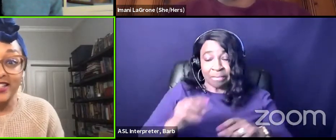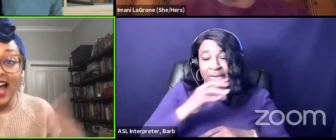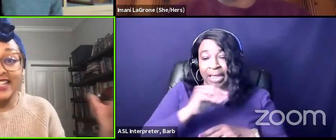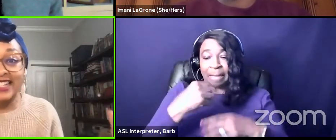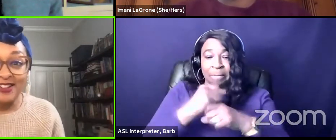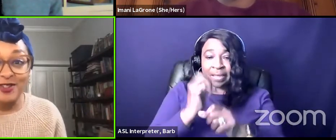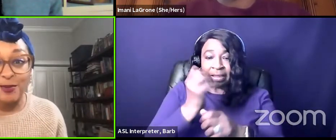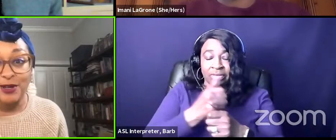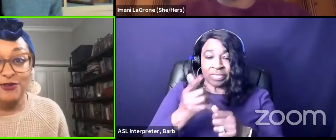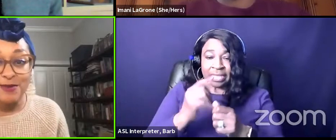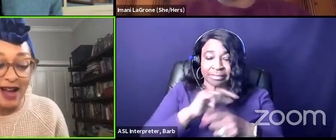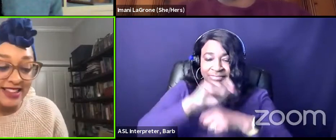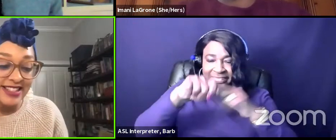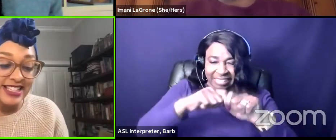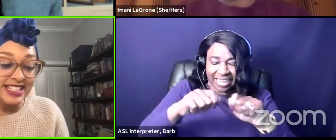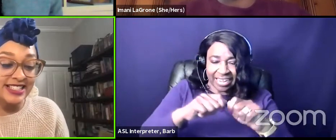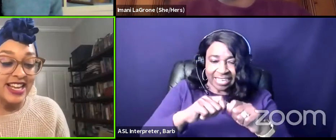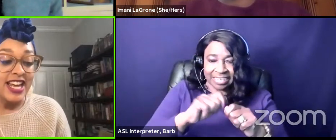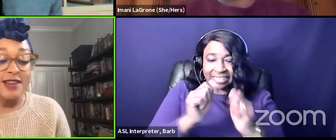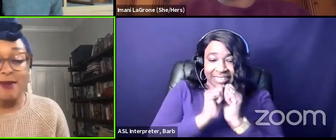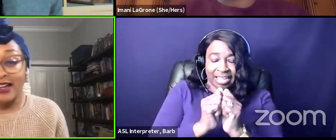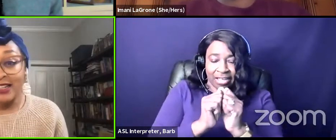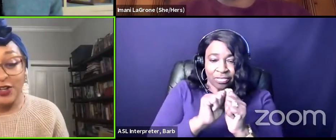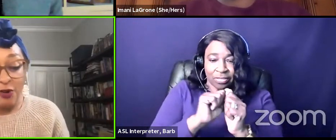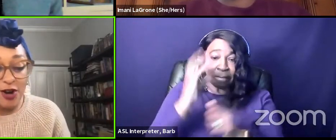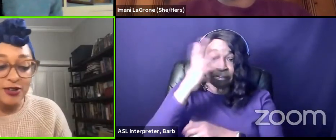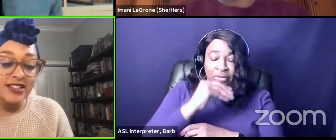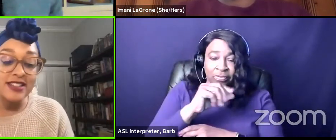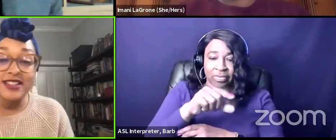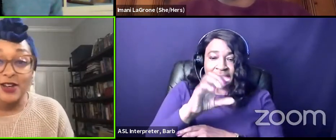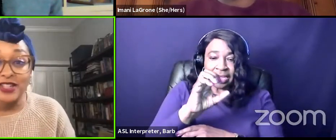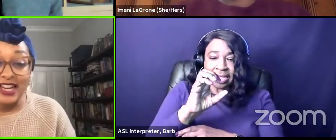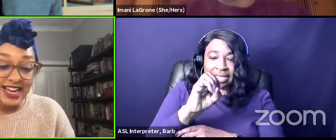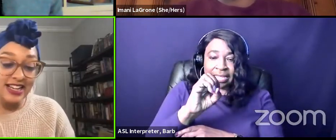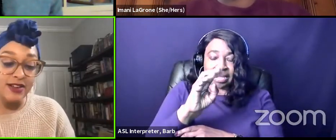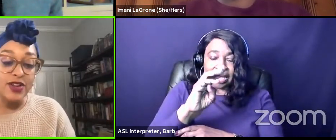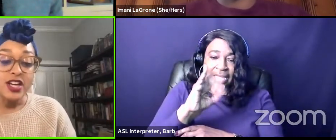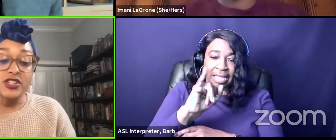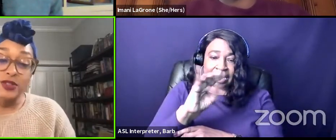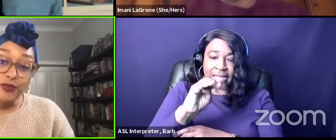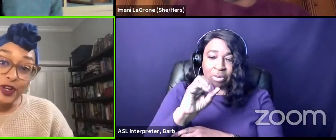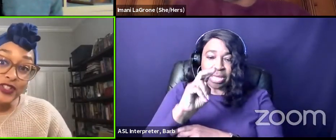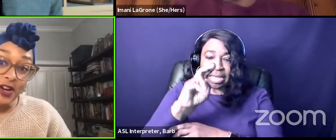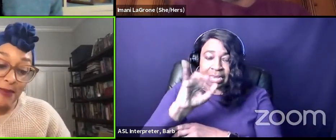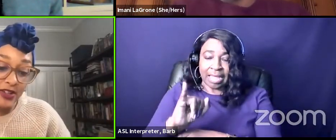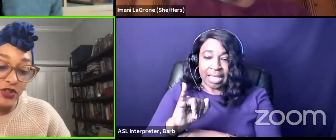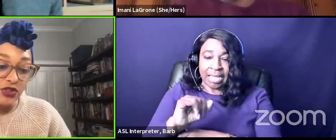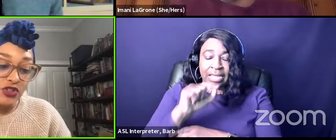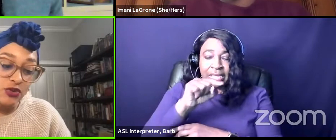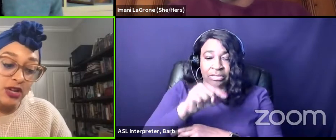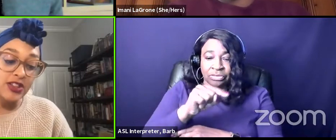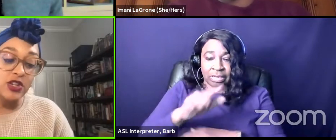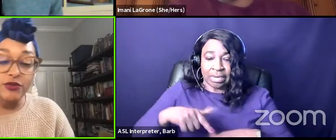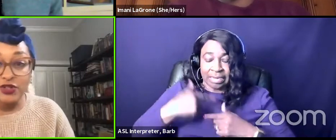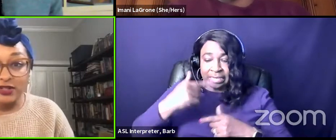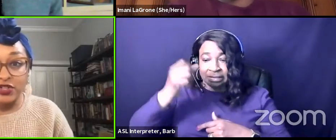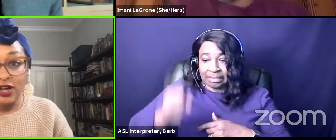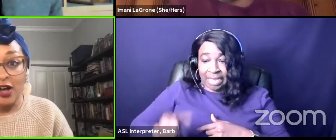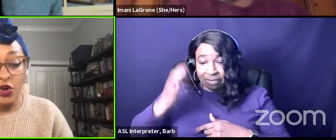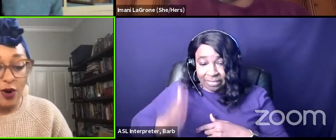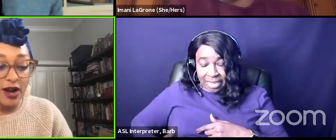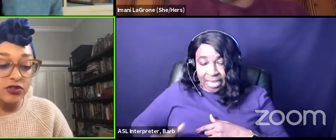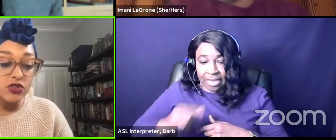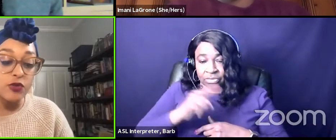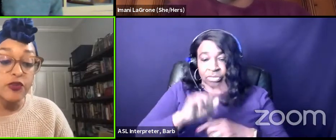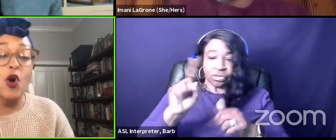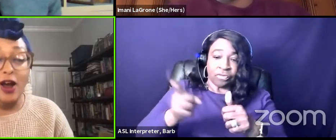everything tied together so beautifully behind the scenes imani lagrone is a south side native she's a first year master's student at the university of